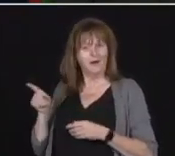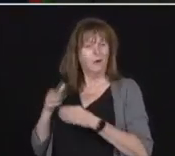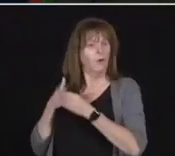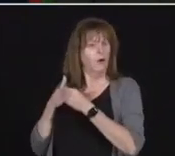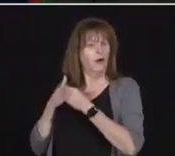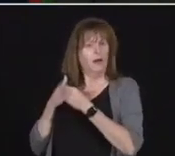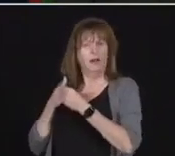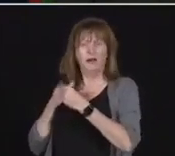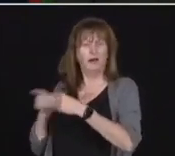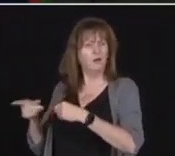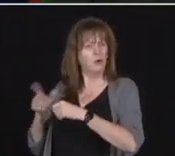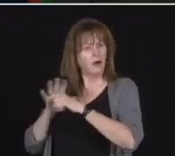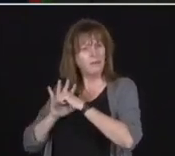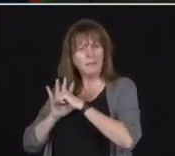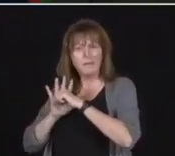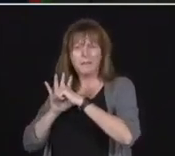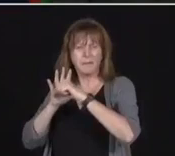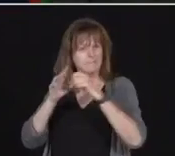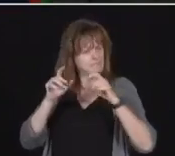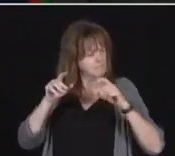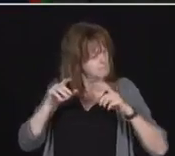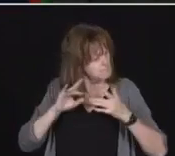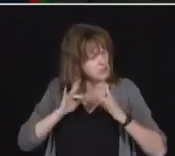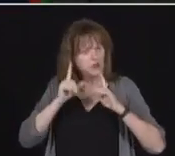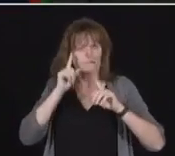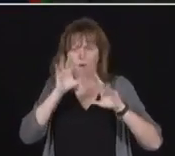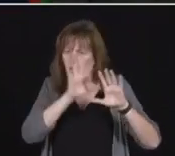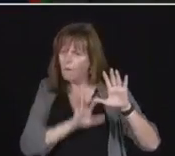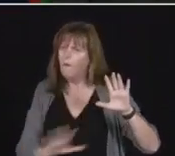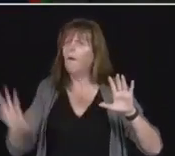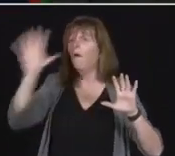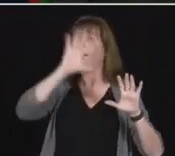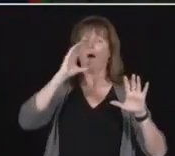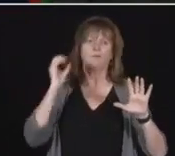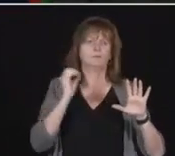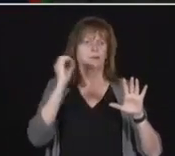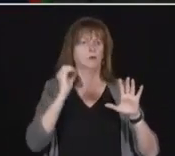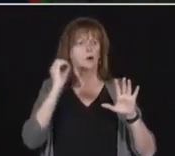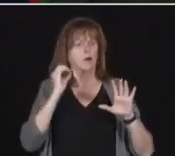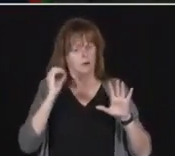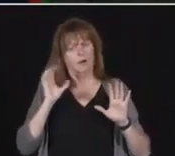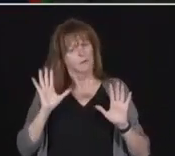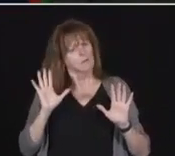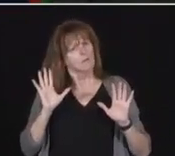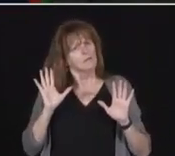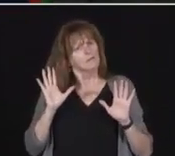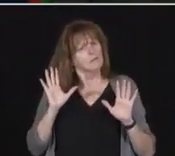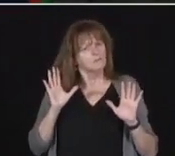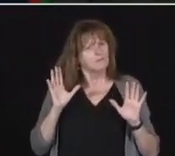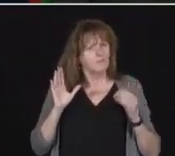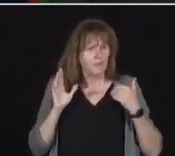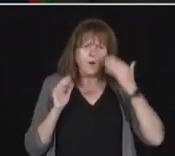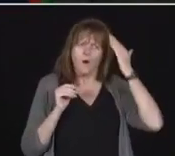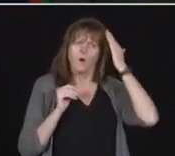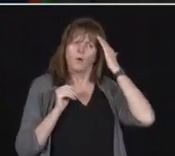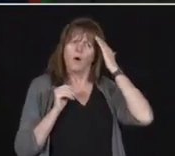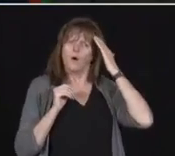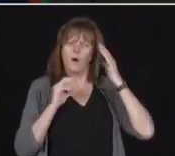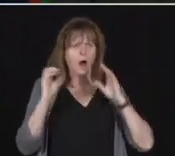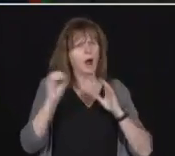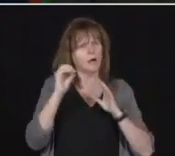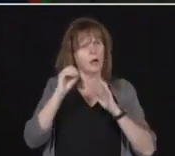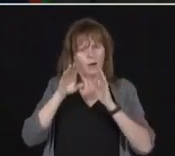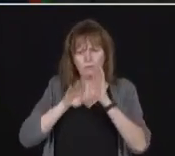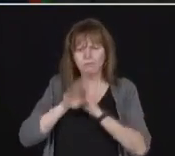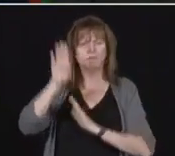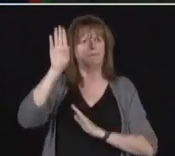Internet access in every region of our province. Now we know that the future prosperity of our province and our country depends on our ability